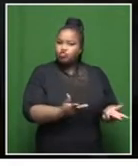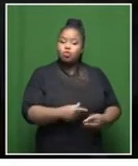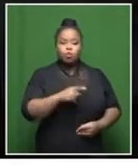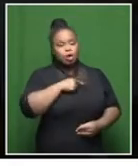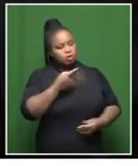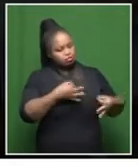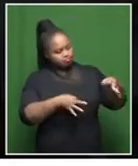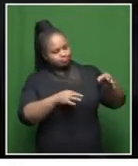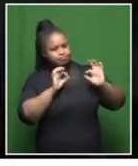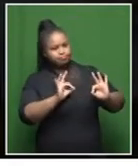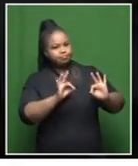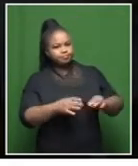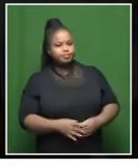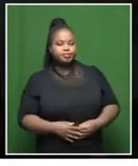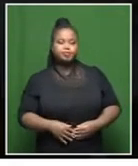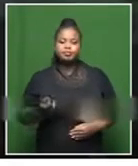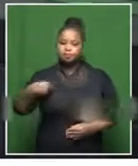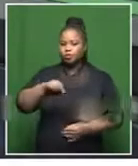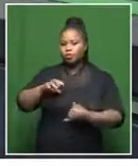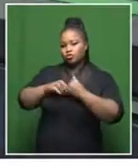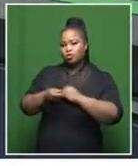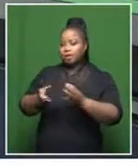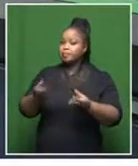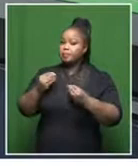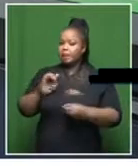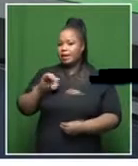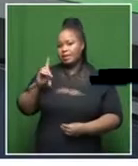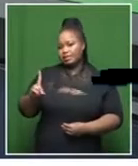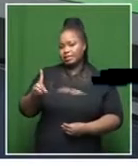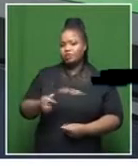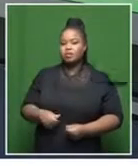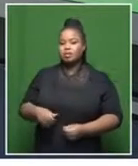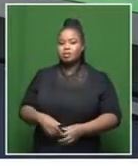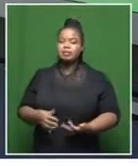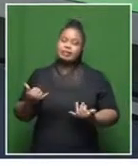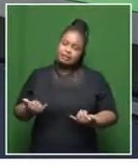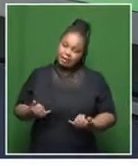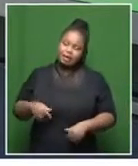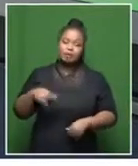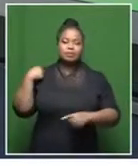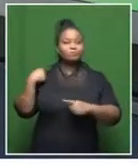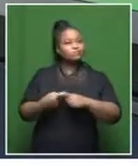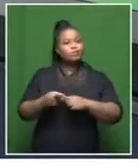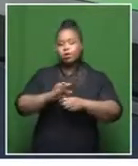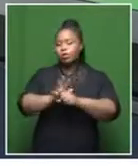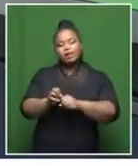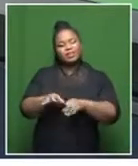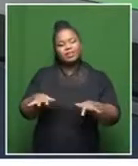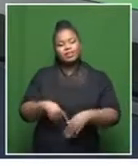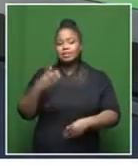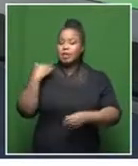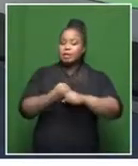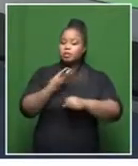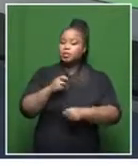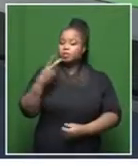right documentation? We try and get IDs. We tried for the whole of COVID year in 2020. Department of